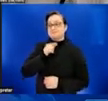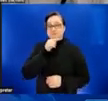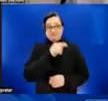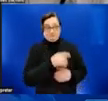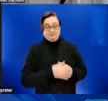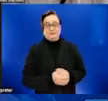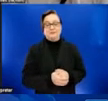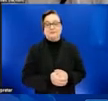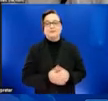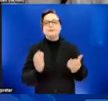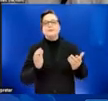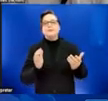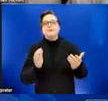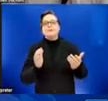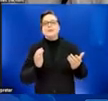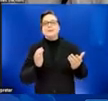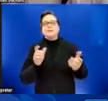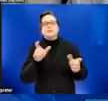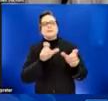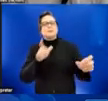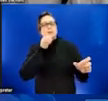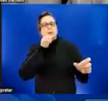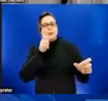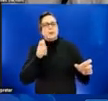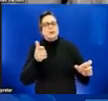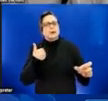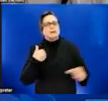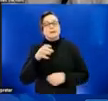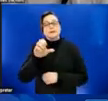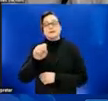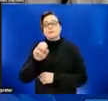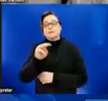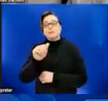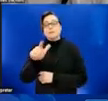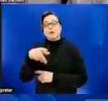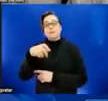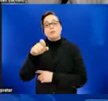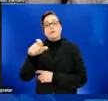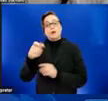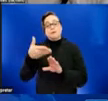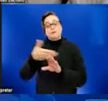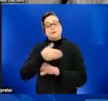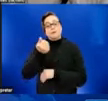well protected are individuals who received smallpox vaccine prior to 1972?